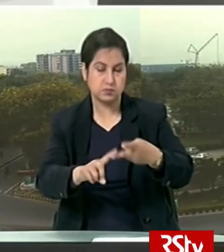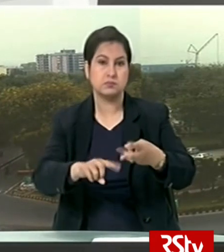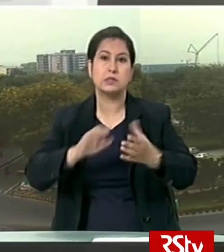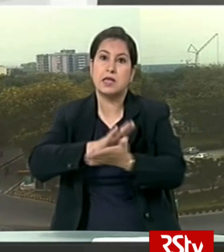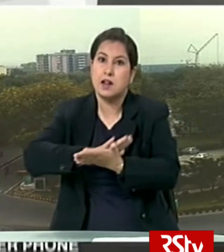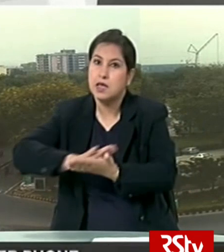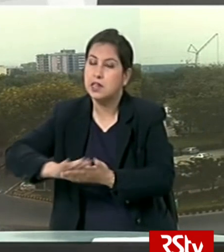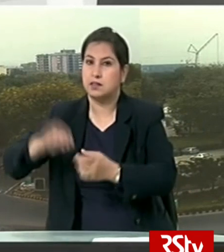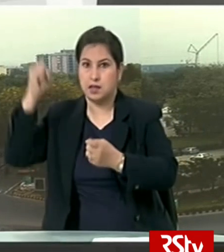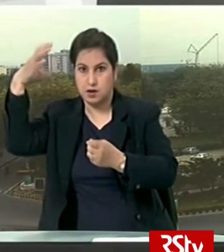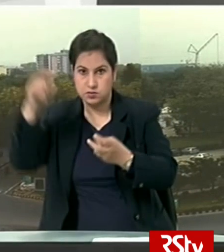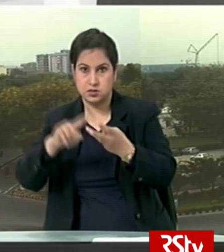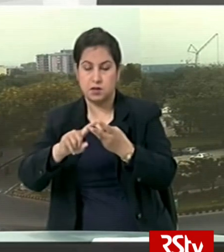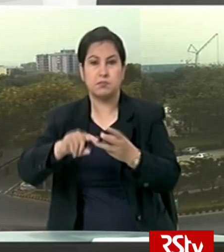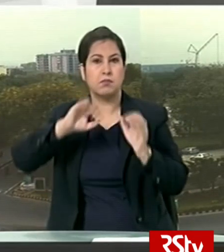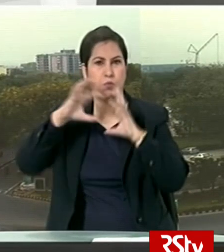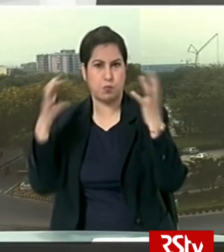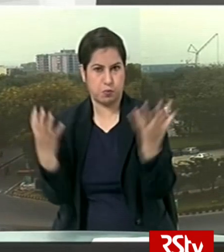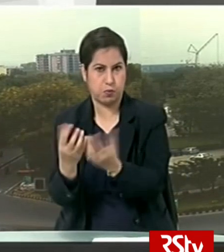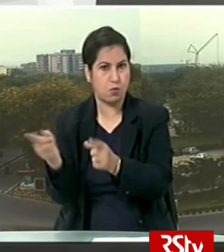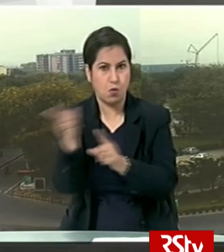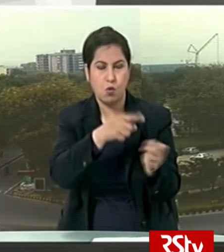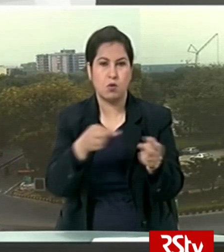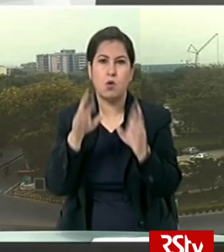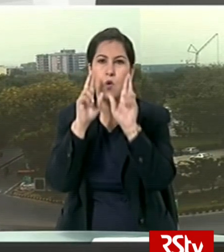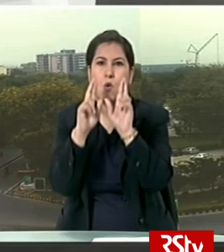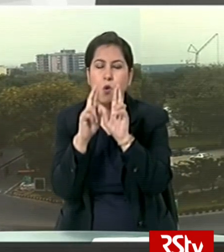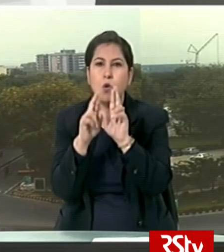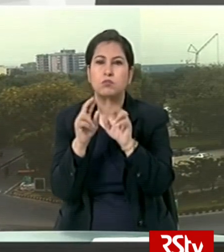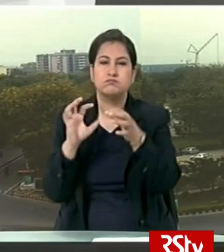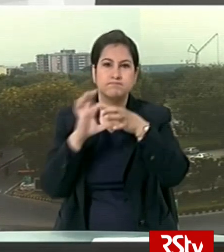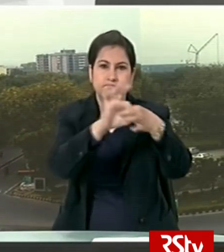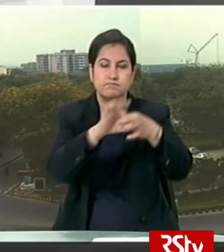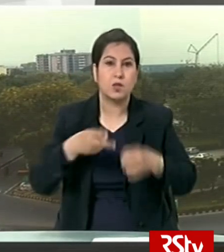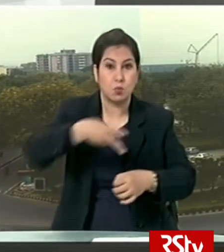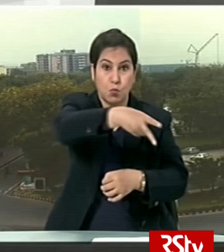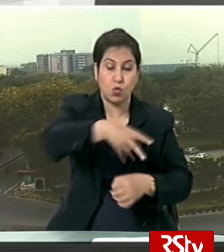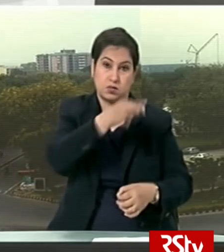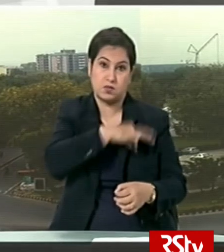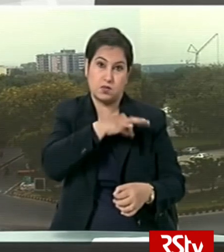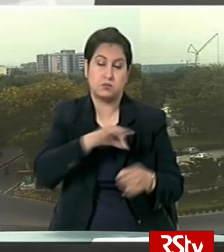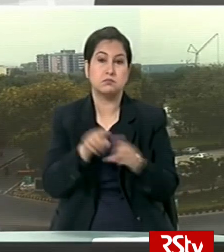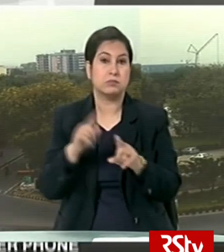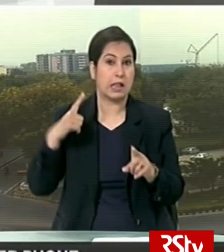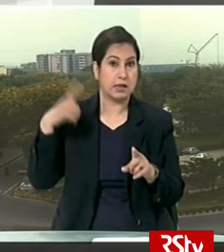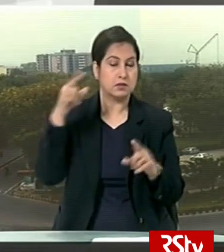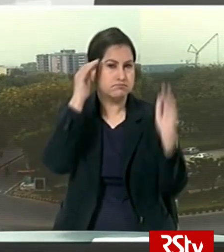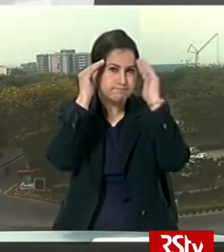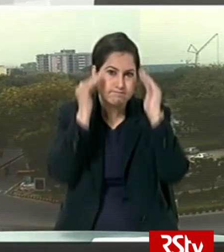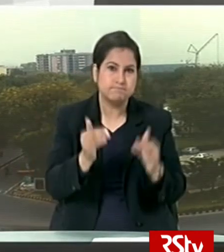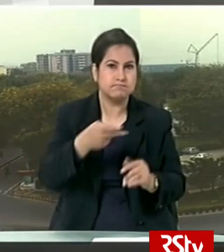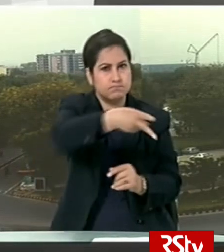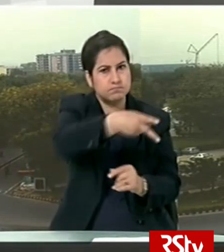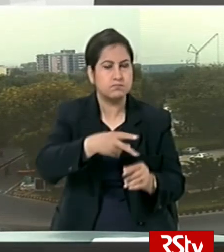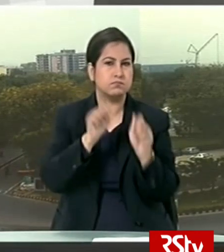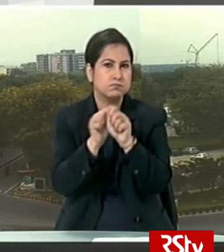and green energy and climate change resilience offer tremendous scope for mutually beneficial collaboration the leaders committed